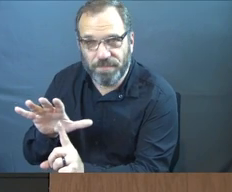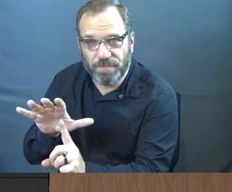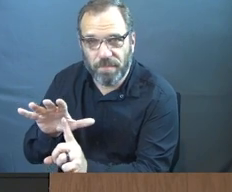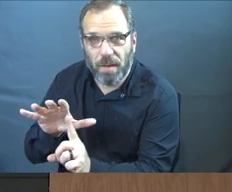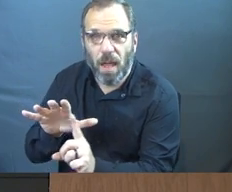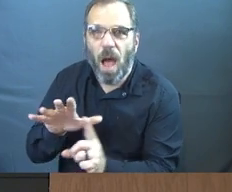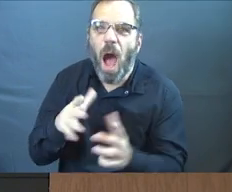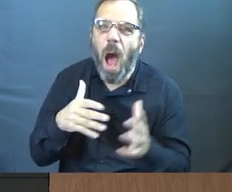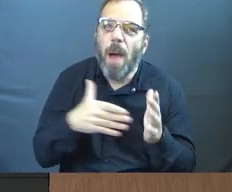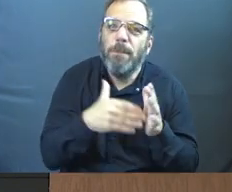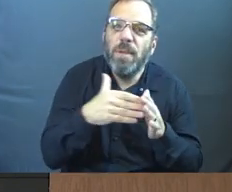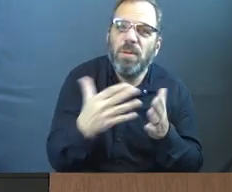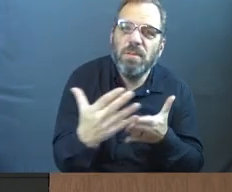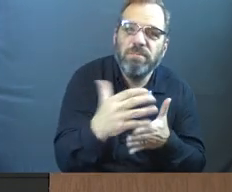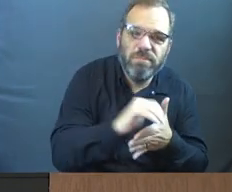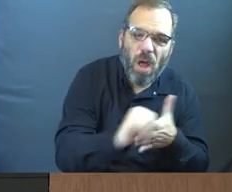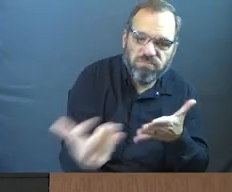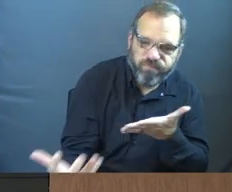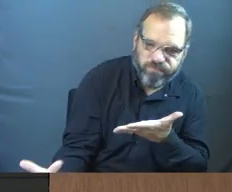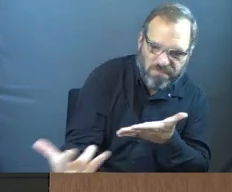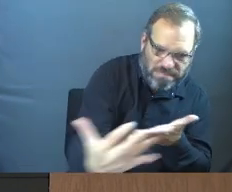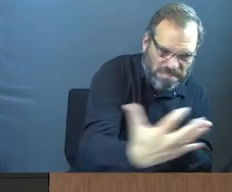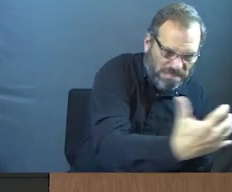Millions of dollars have been raised for him.